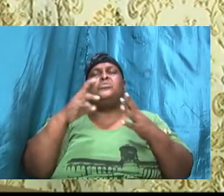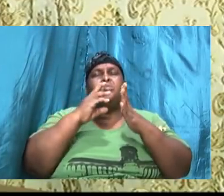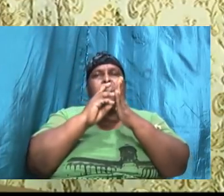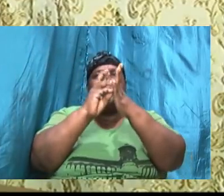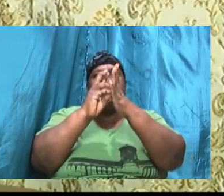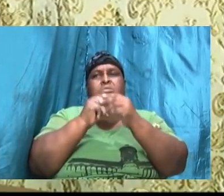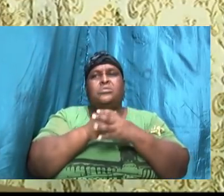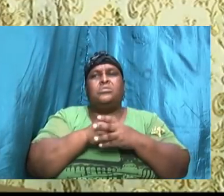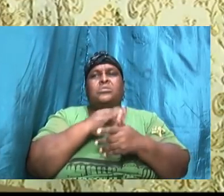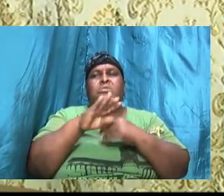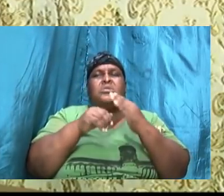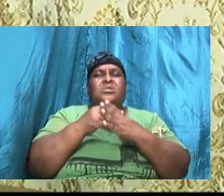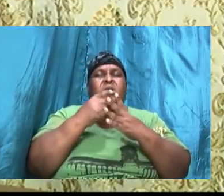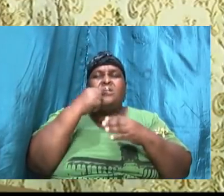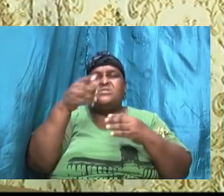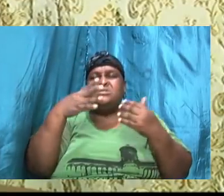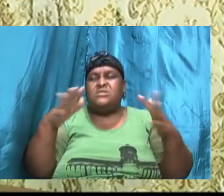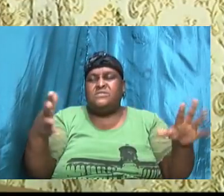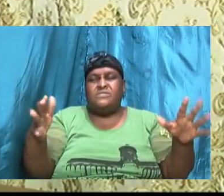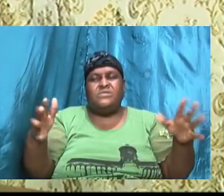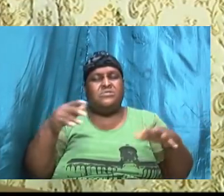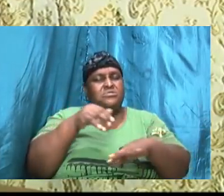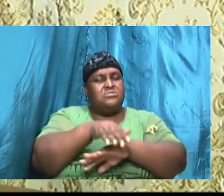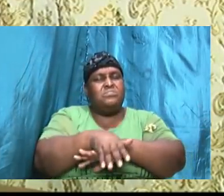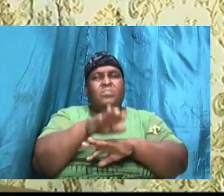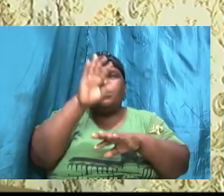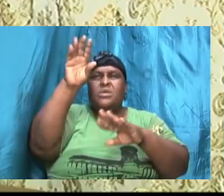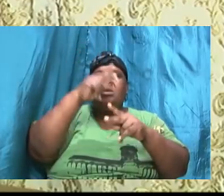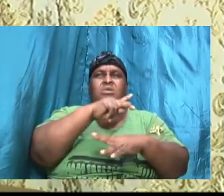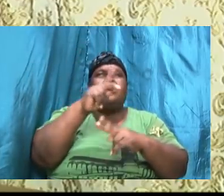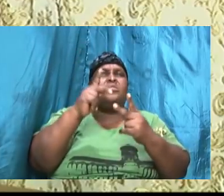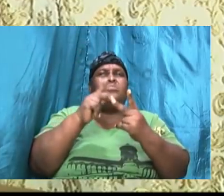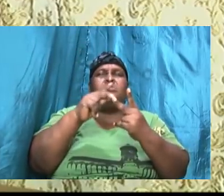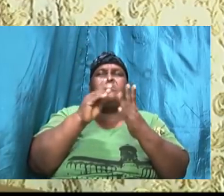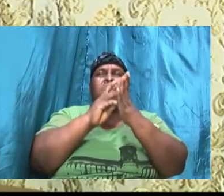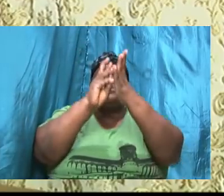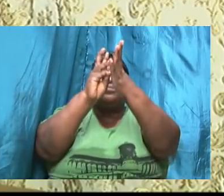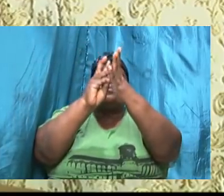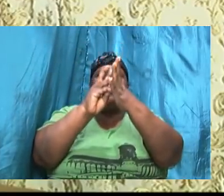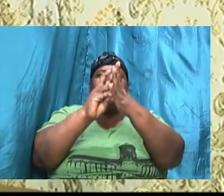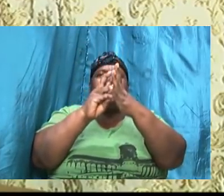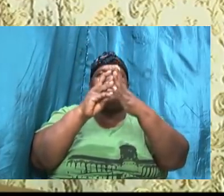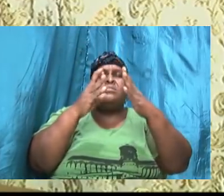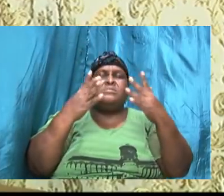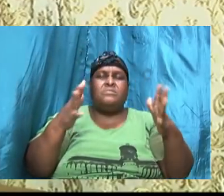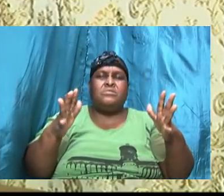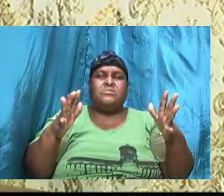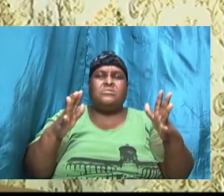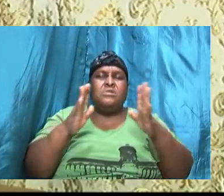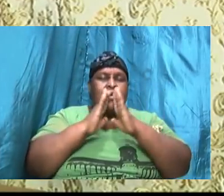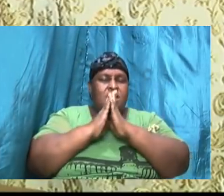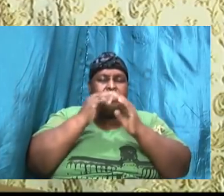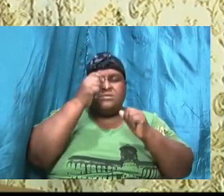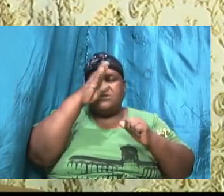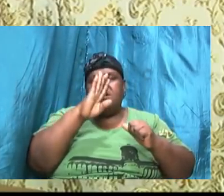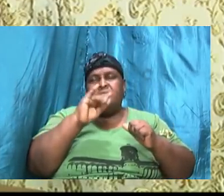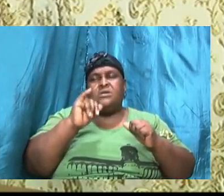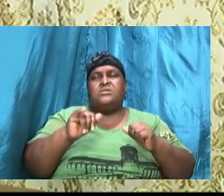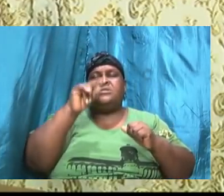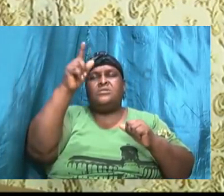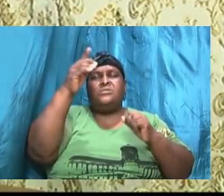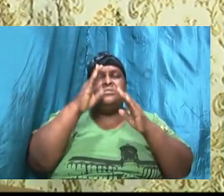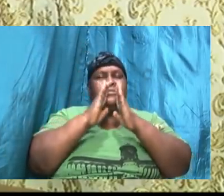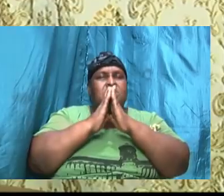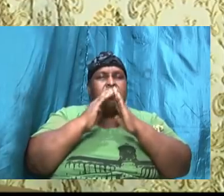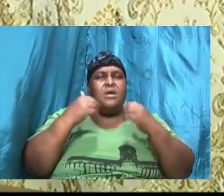God, that when all is said and done tonight, that your perfect will might be done. We ask, God, that you have your